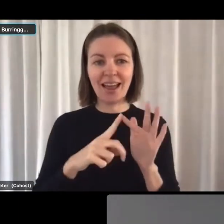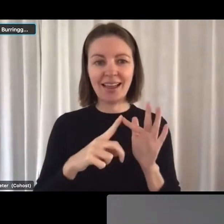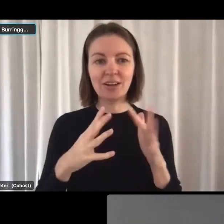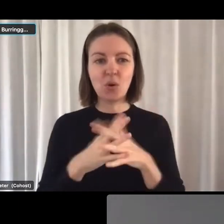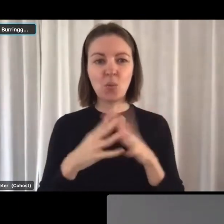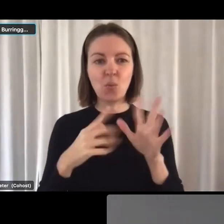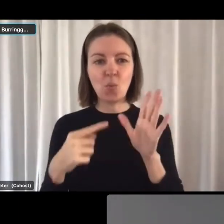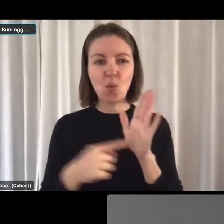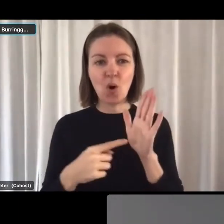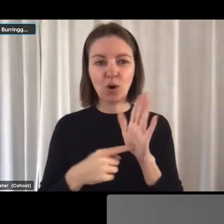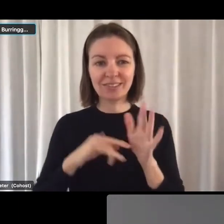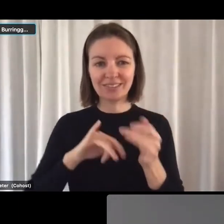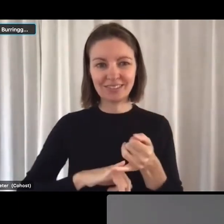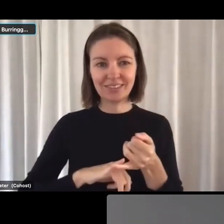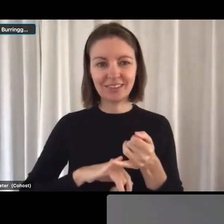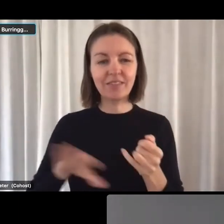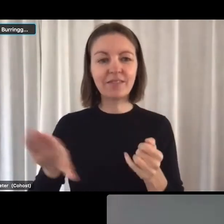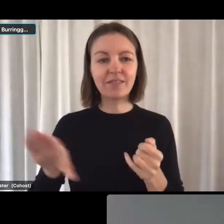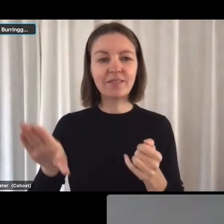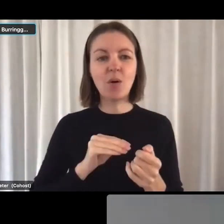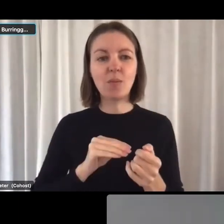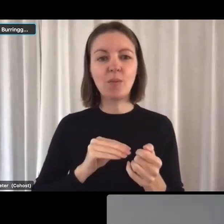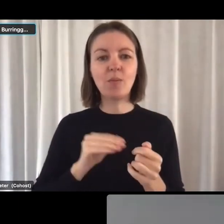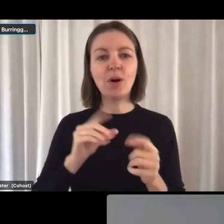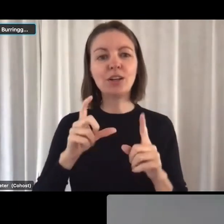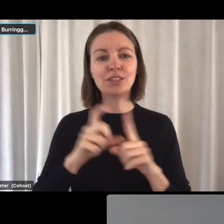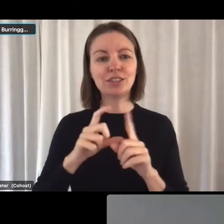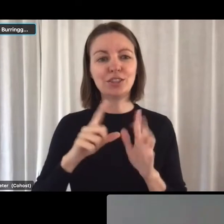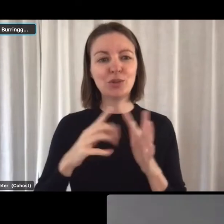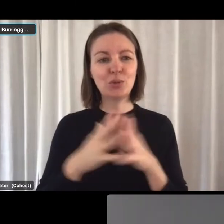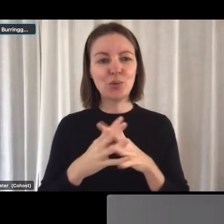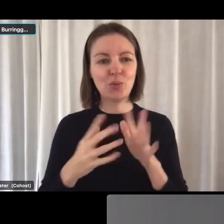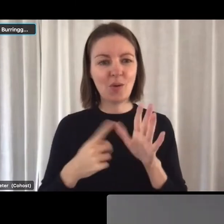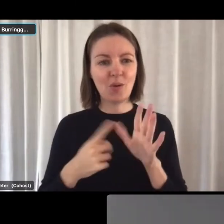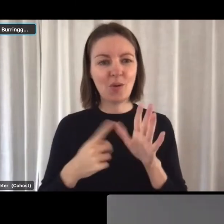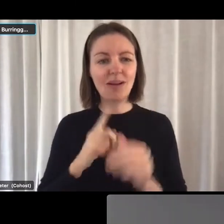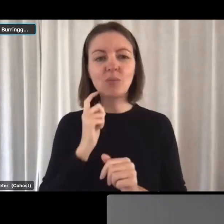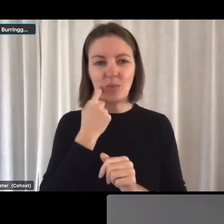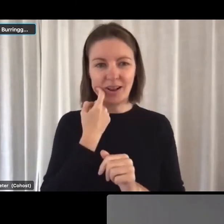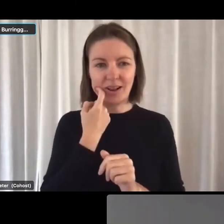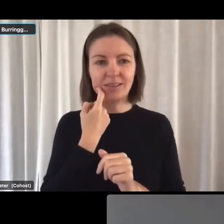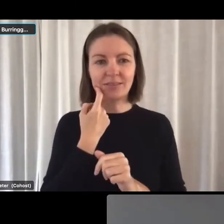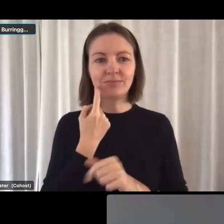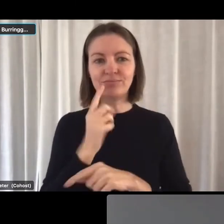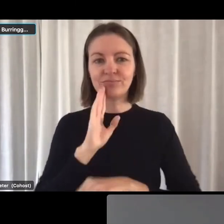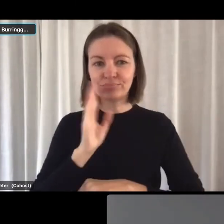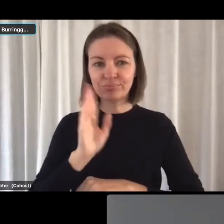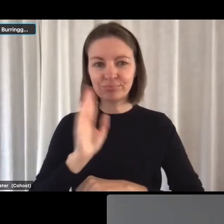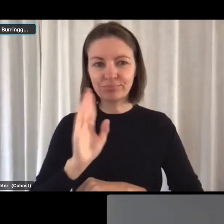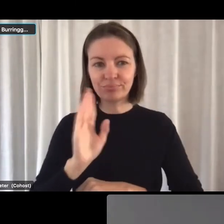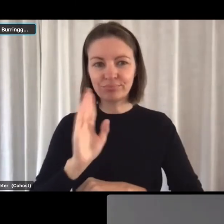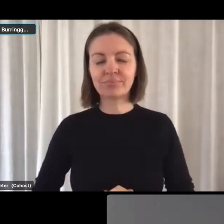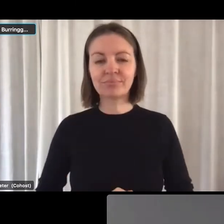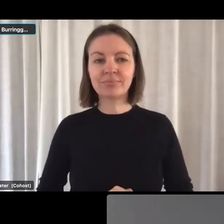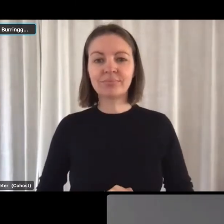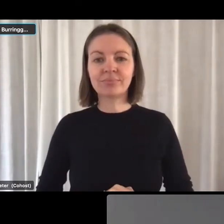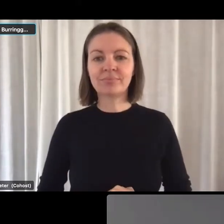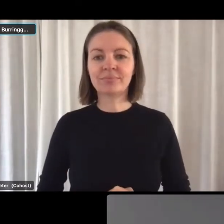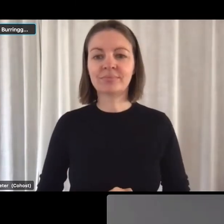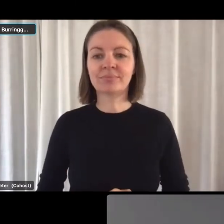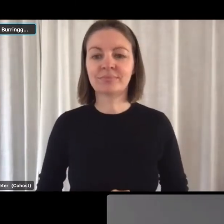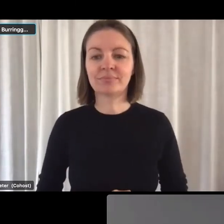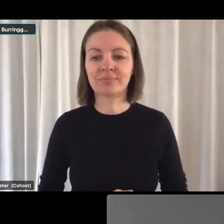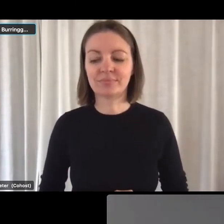not Jim Kennedy. Jane Watts from DUA to take over the next session. Thanks, Jane.